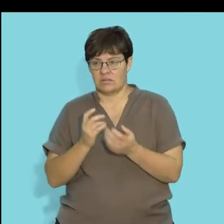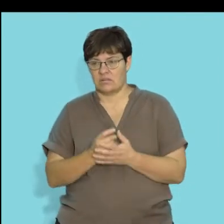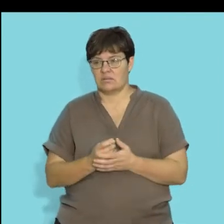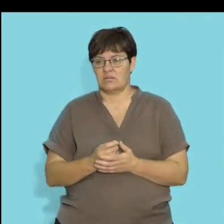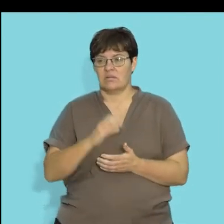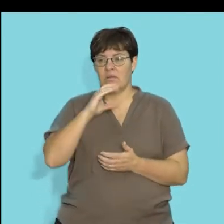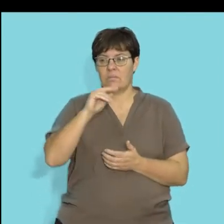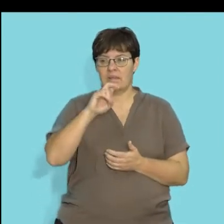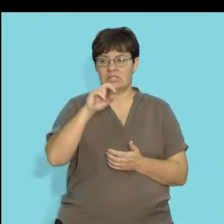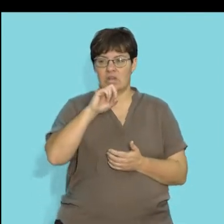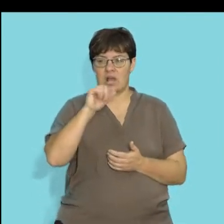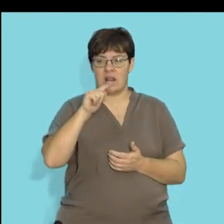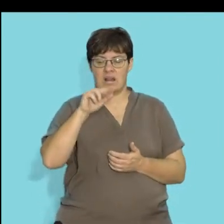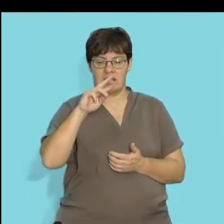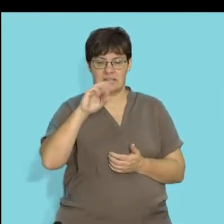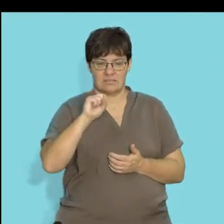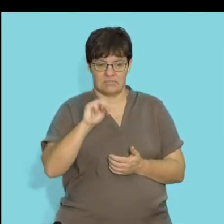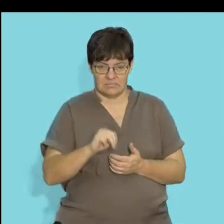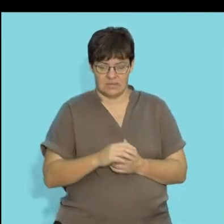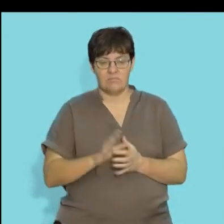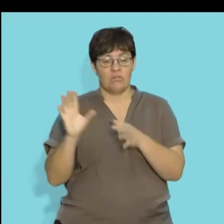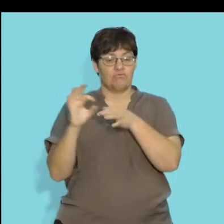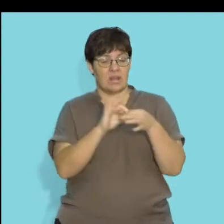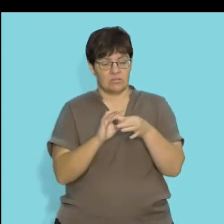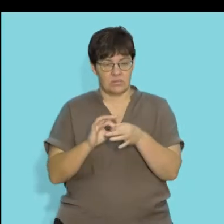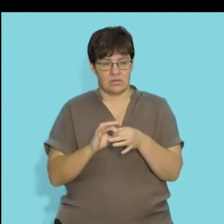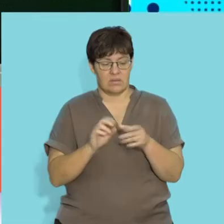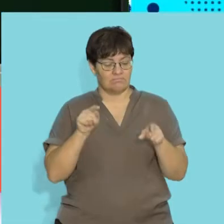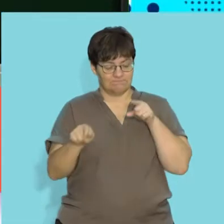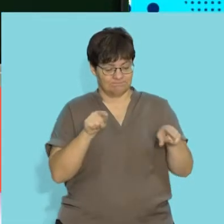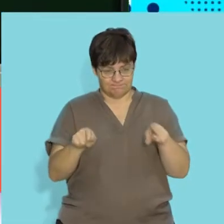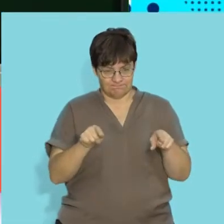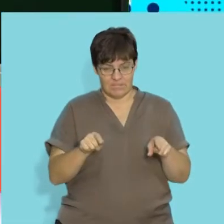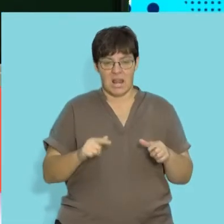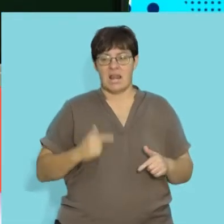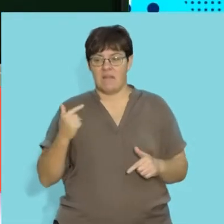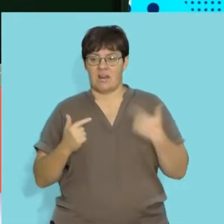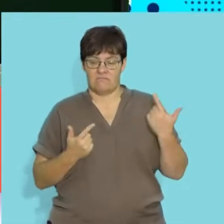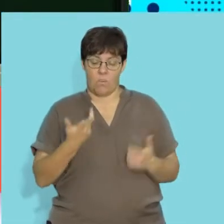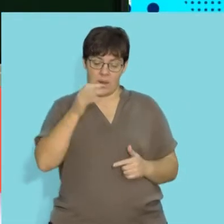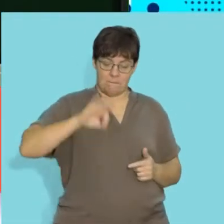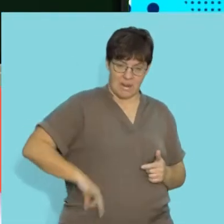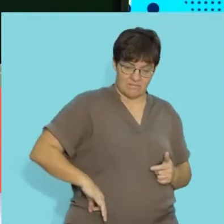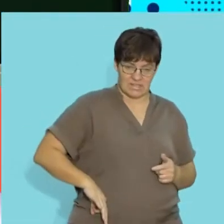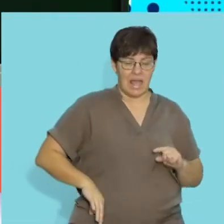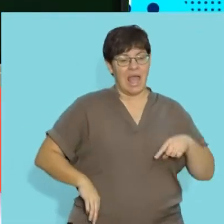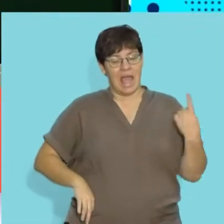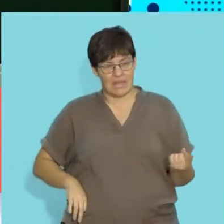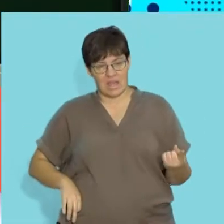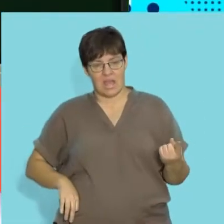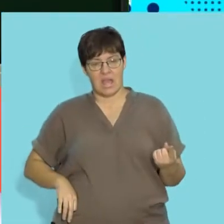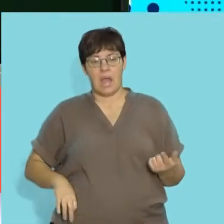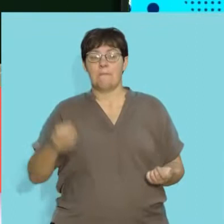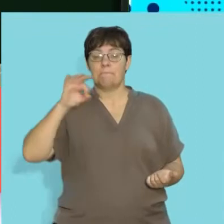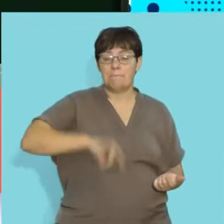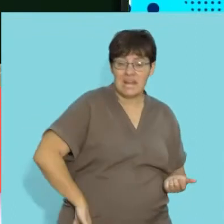relationship called commensalism. And here it is a relationship between two living organisms where one benefits while the other